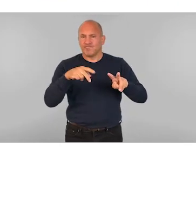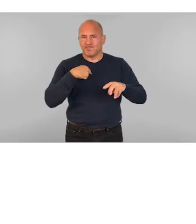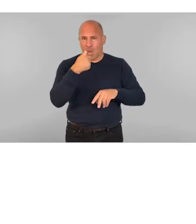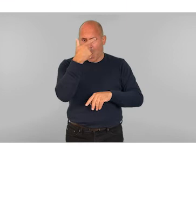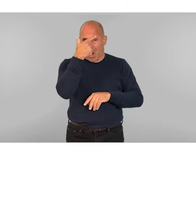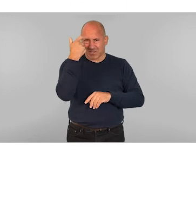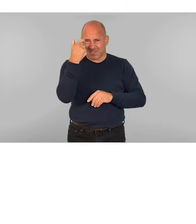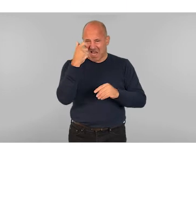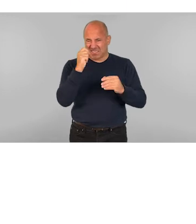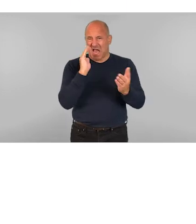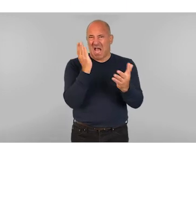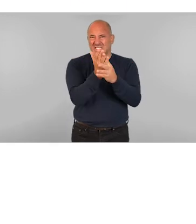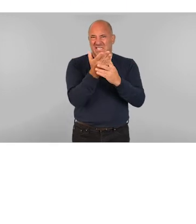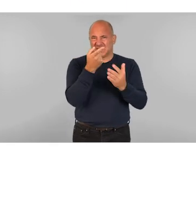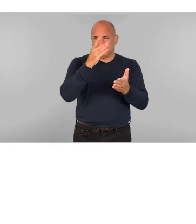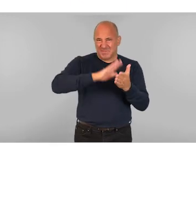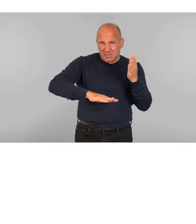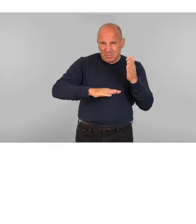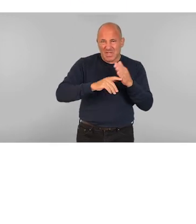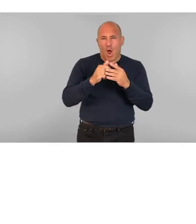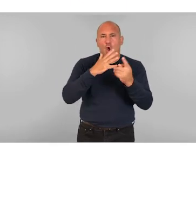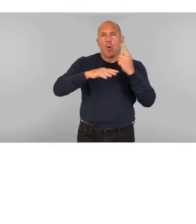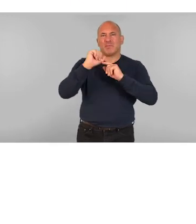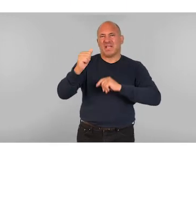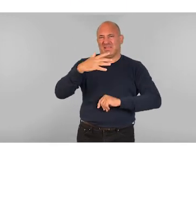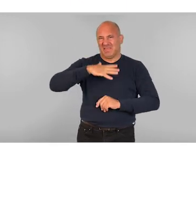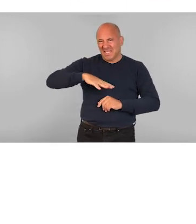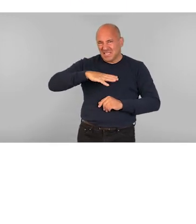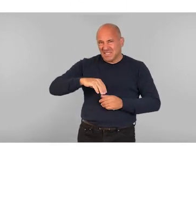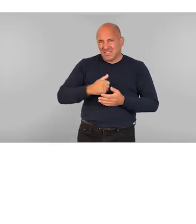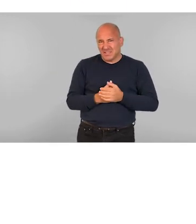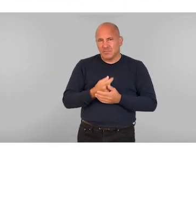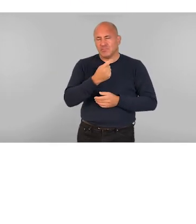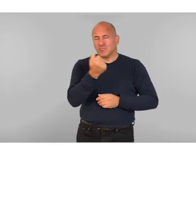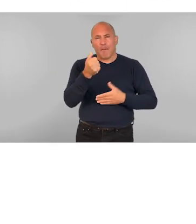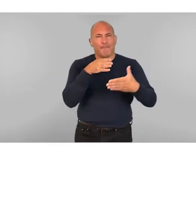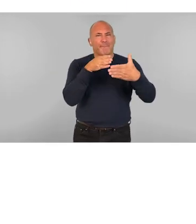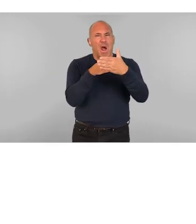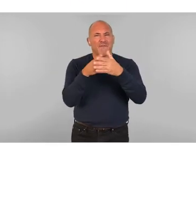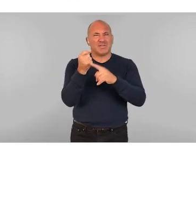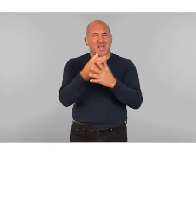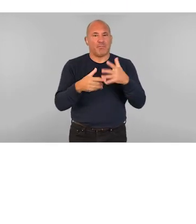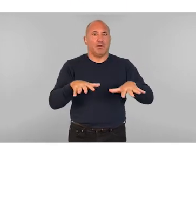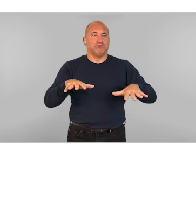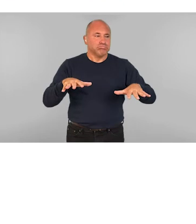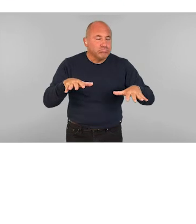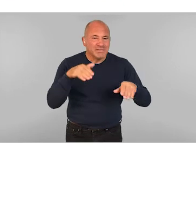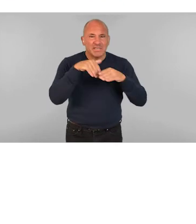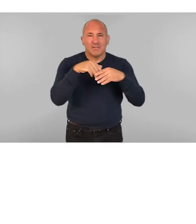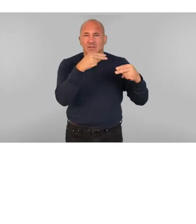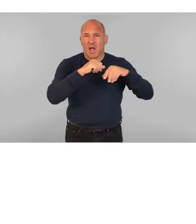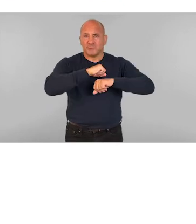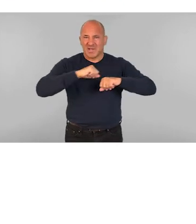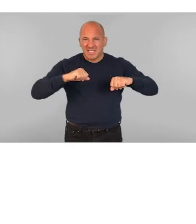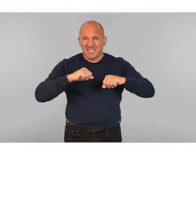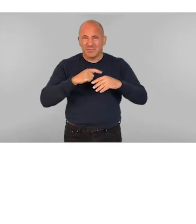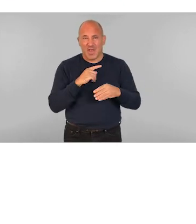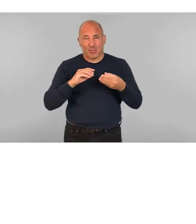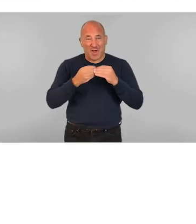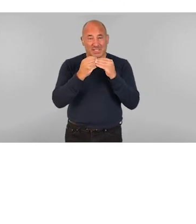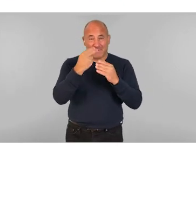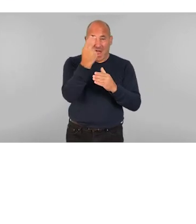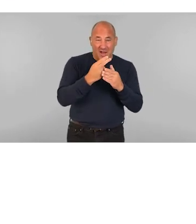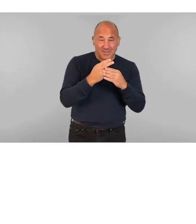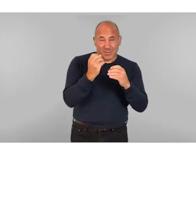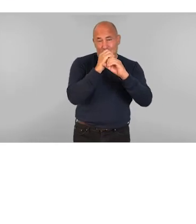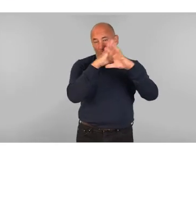understand the access experiences and needs of the community we serve and some of the disabling barriers within dance spaces where creative, artistic and